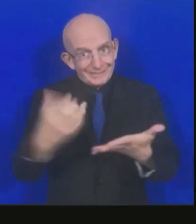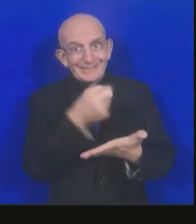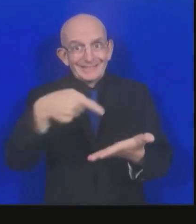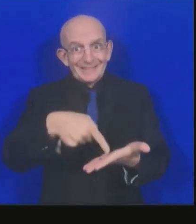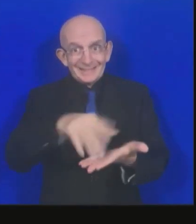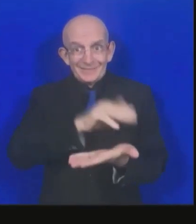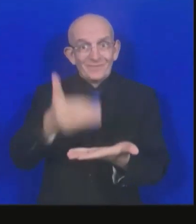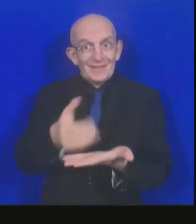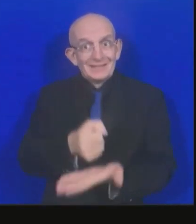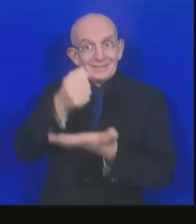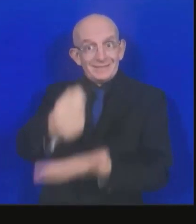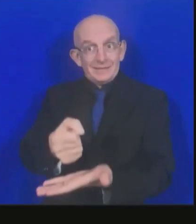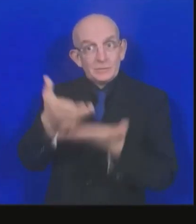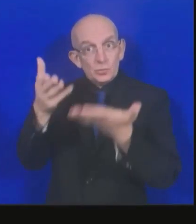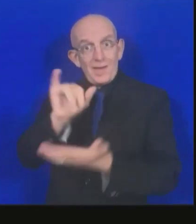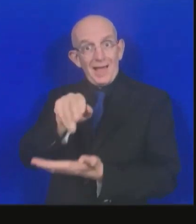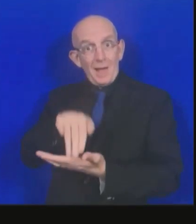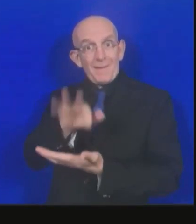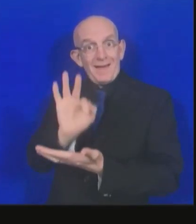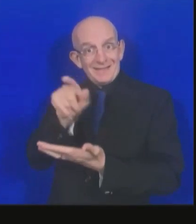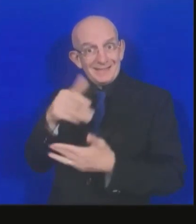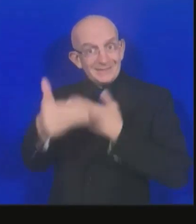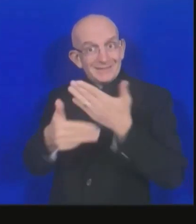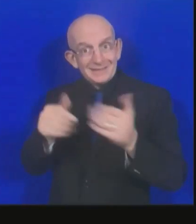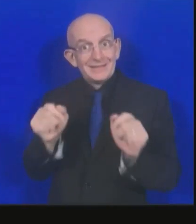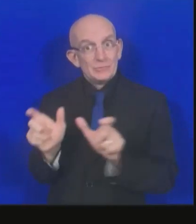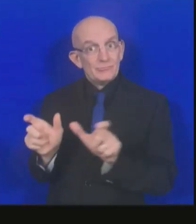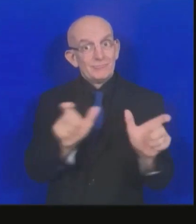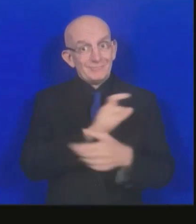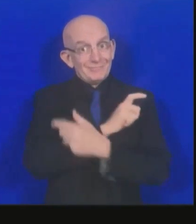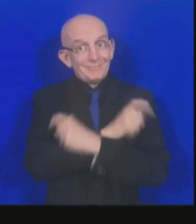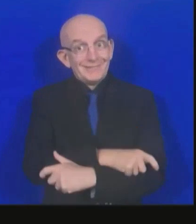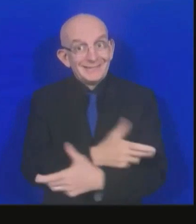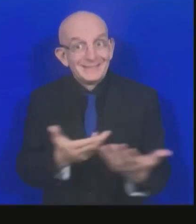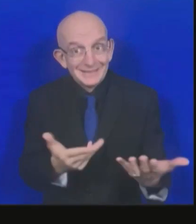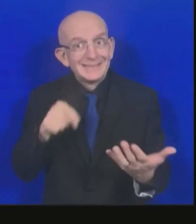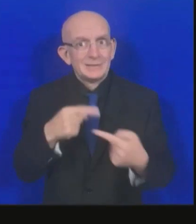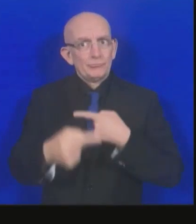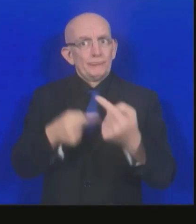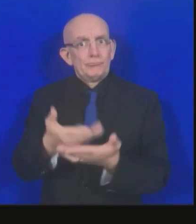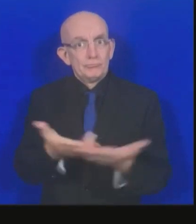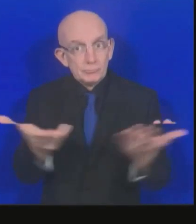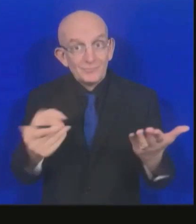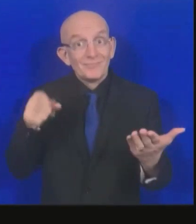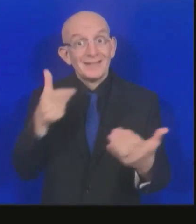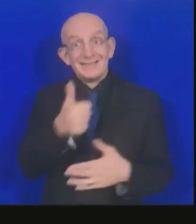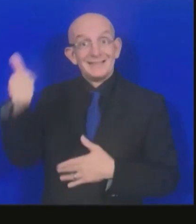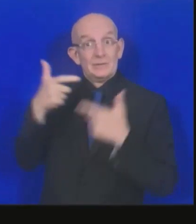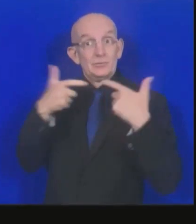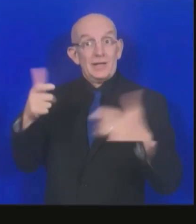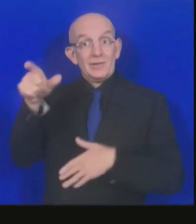Then the Secretary-General's SDG stimulus calls for $500 billion to be made available annually to